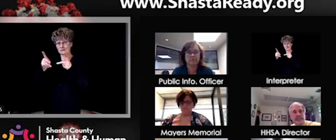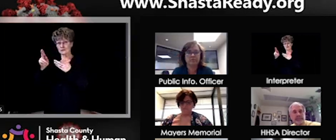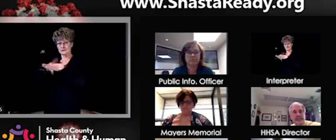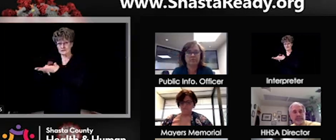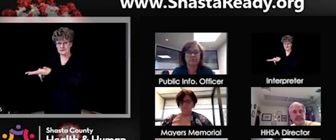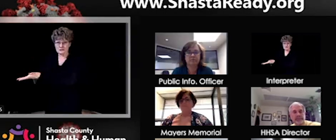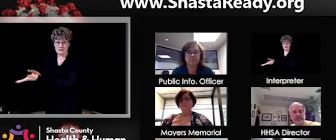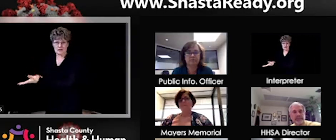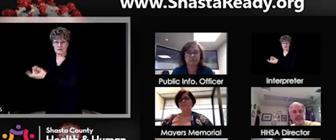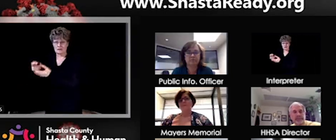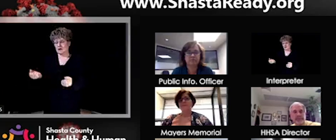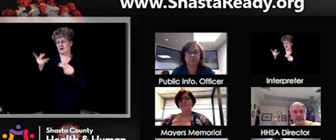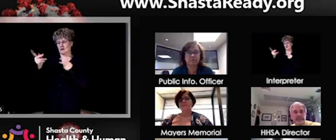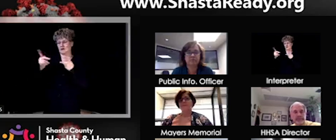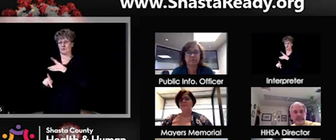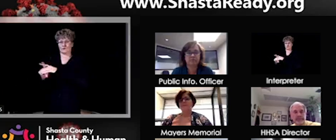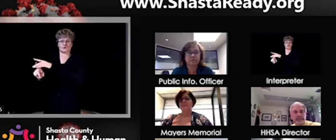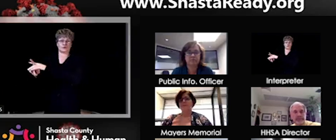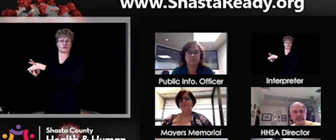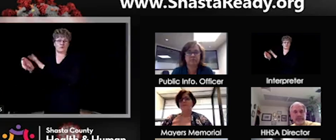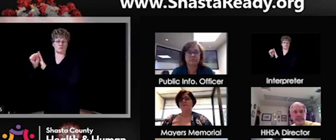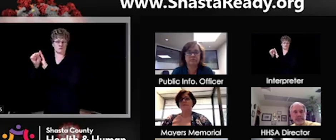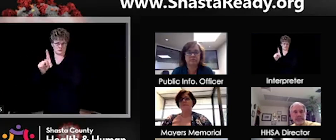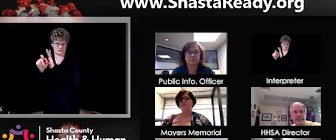attend the state testing site.